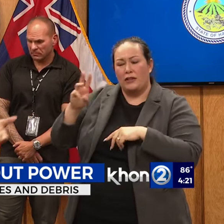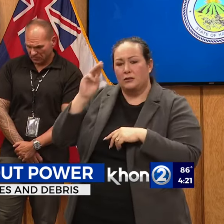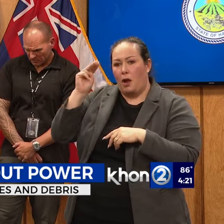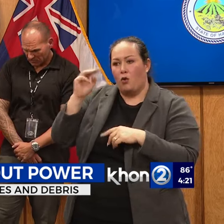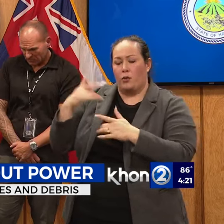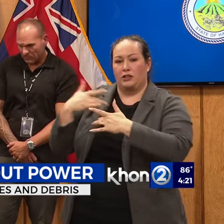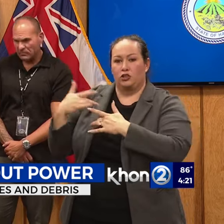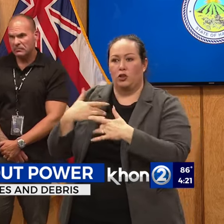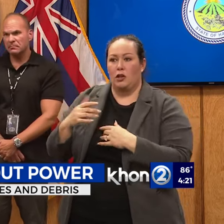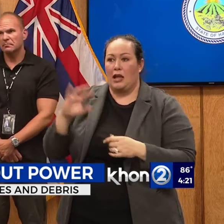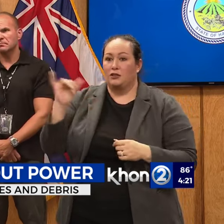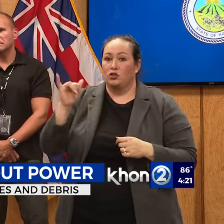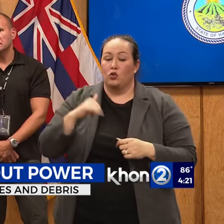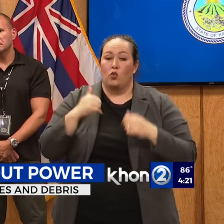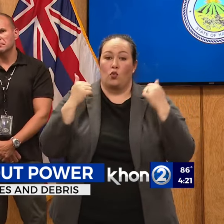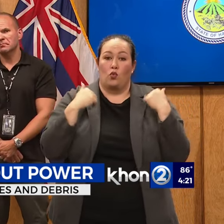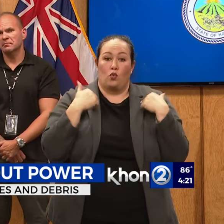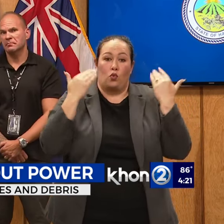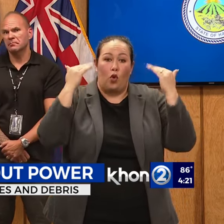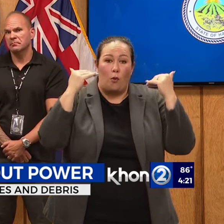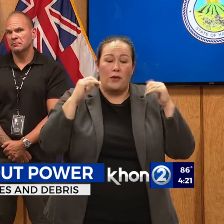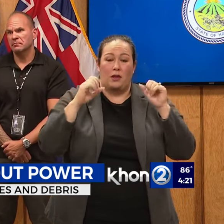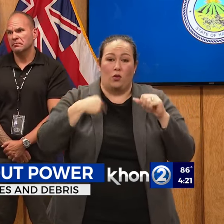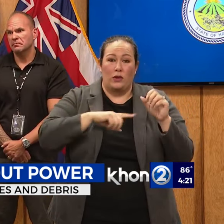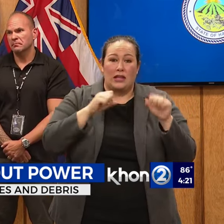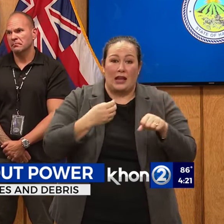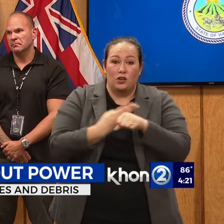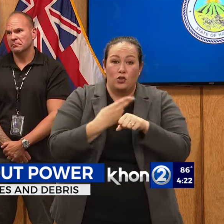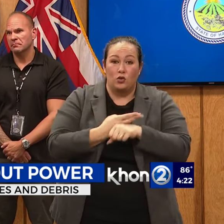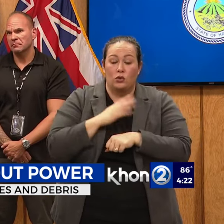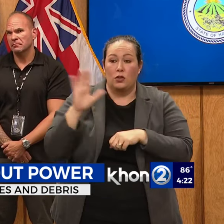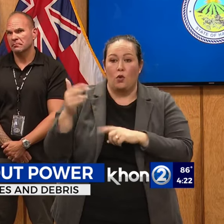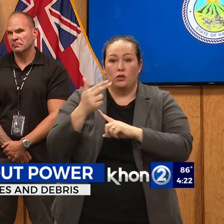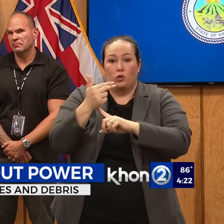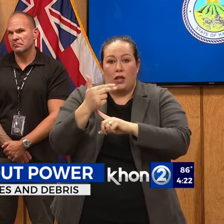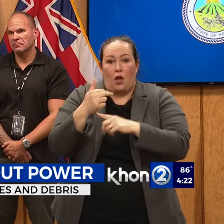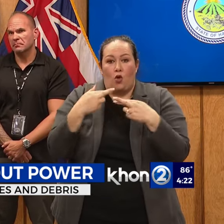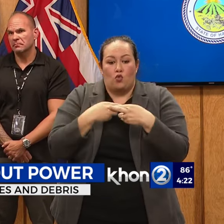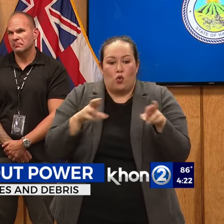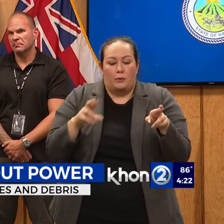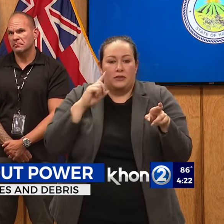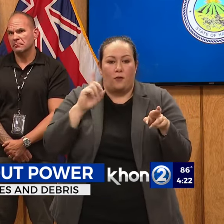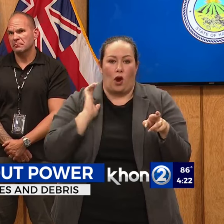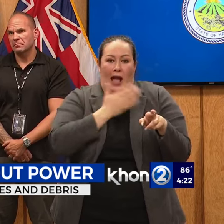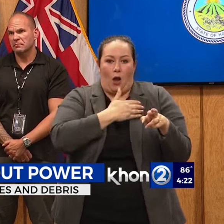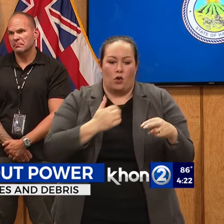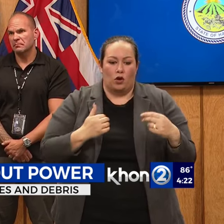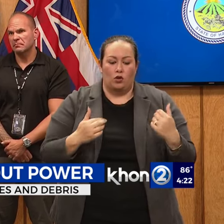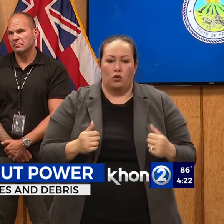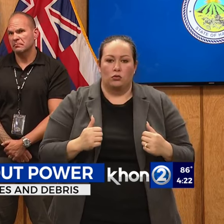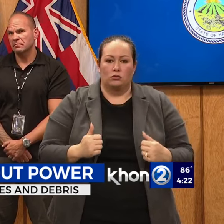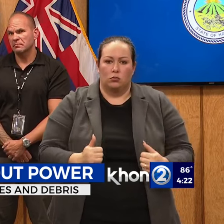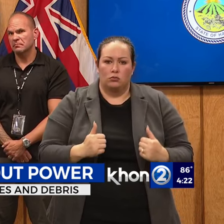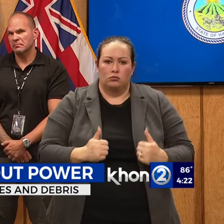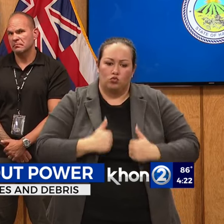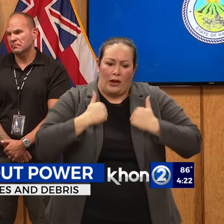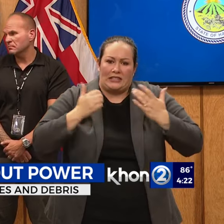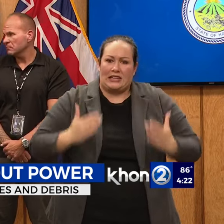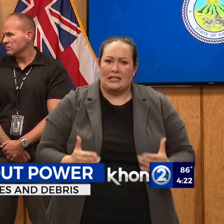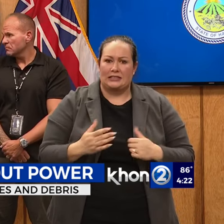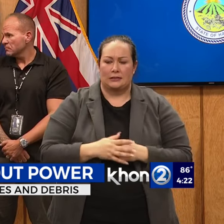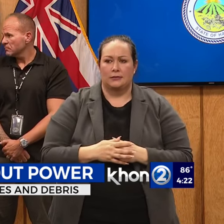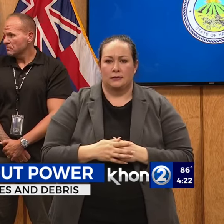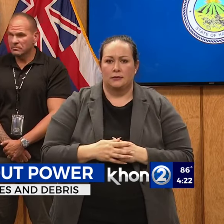we were hoping we could use those hotel rooms for our residents who could replace the